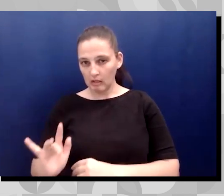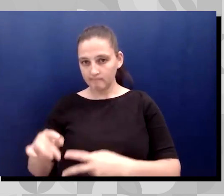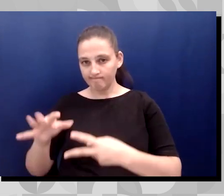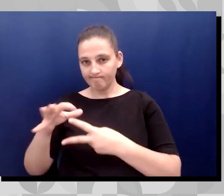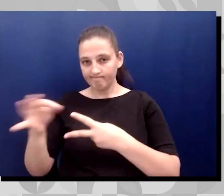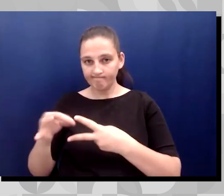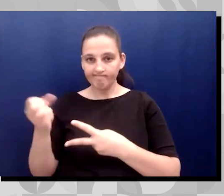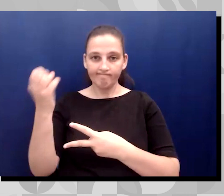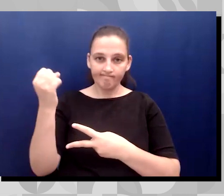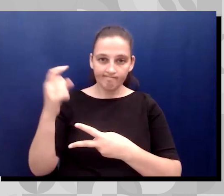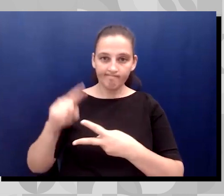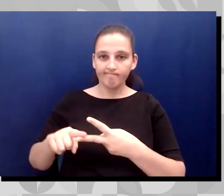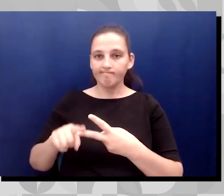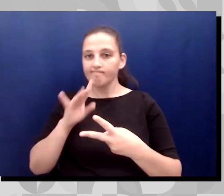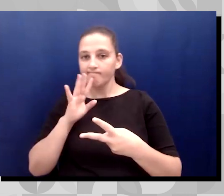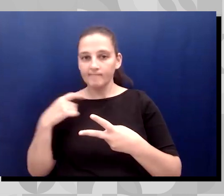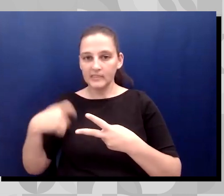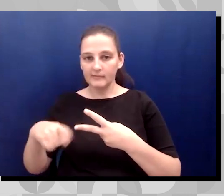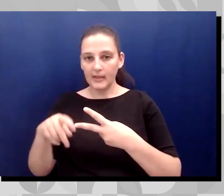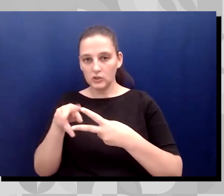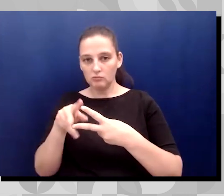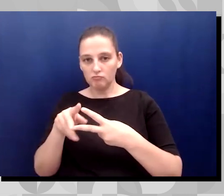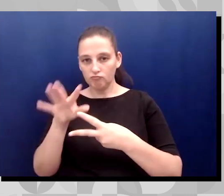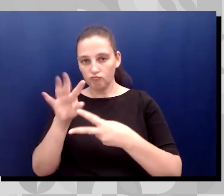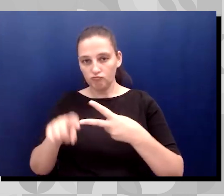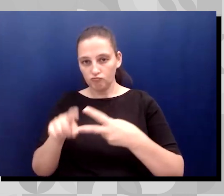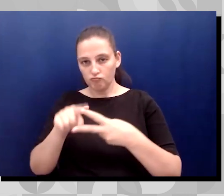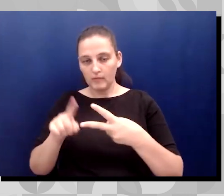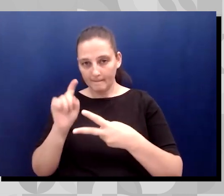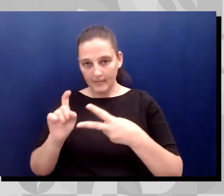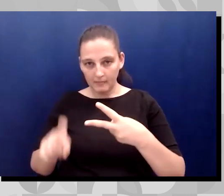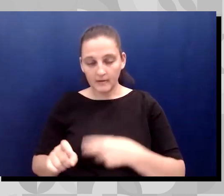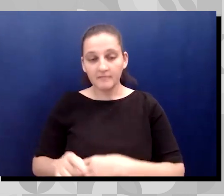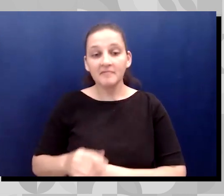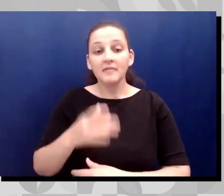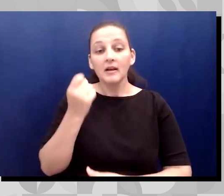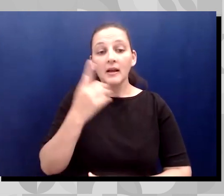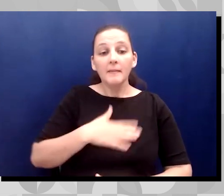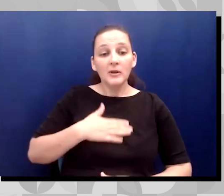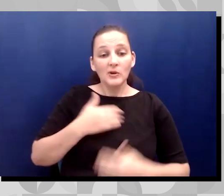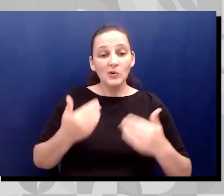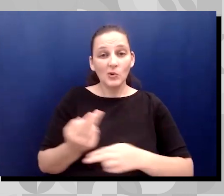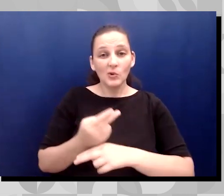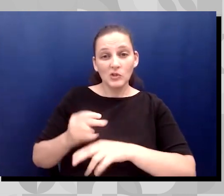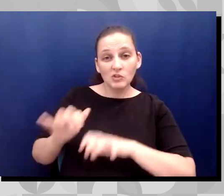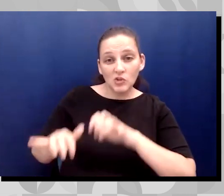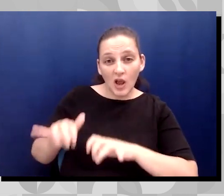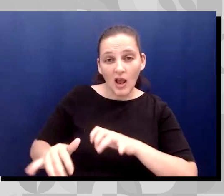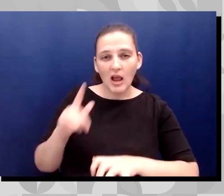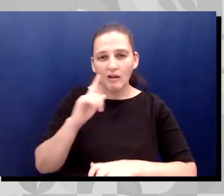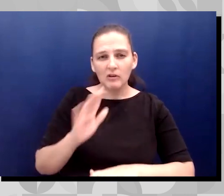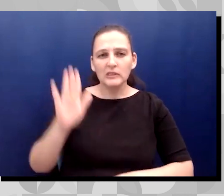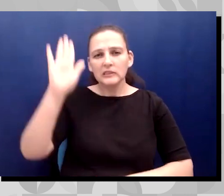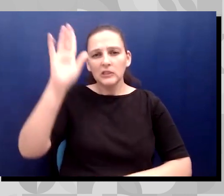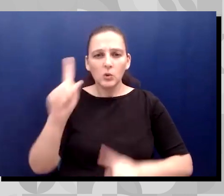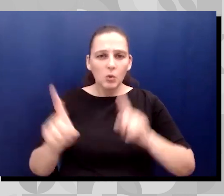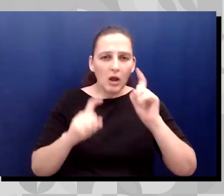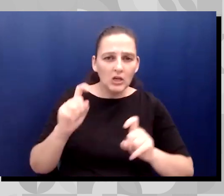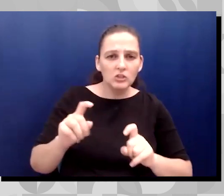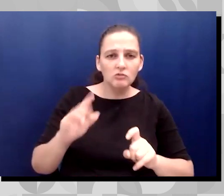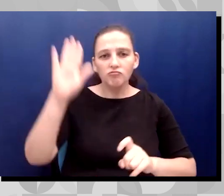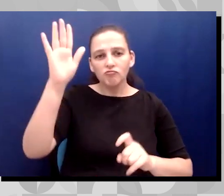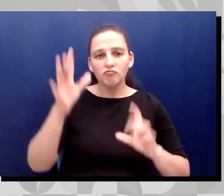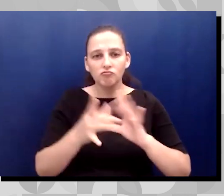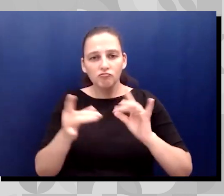On another logistical note, please use the chat box to ask questions, raise concerns, or just give us straight up